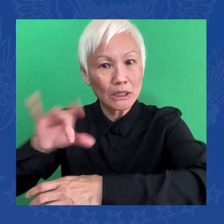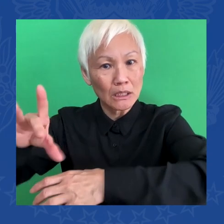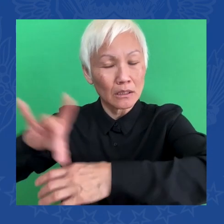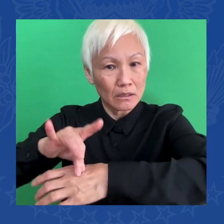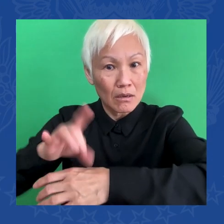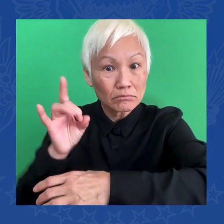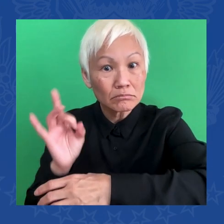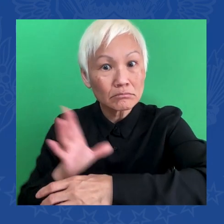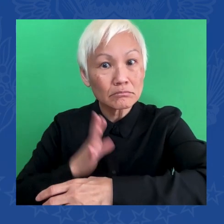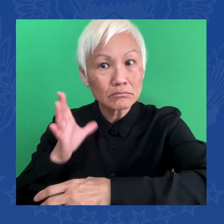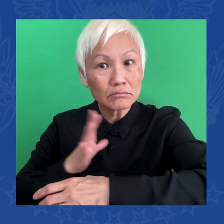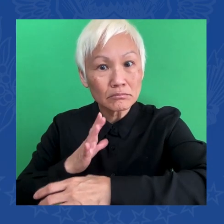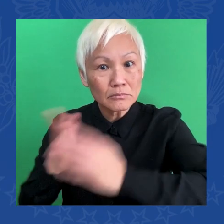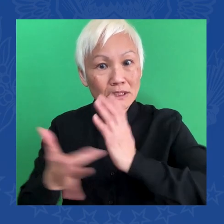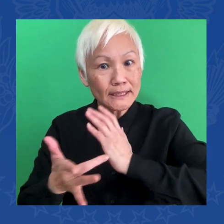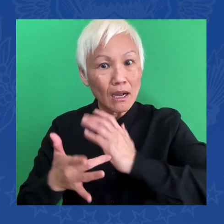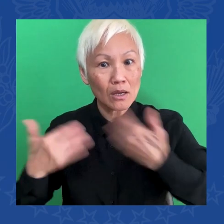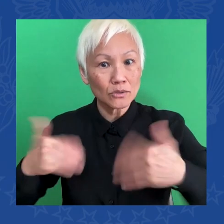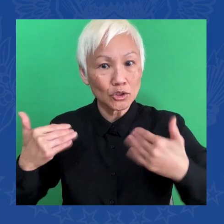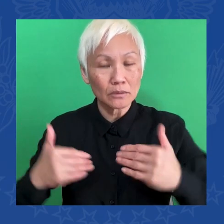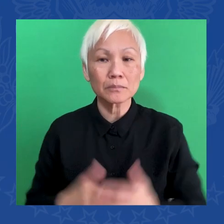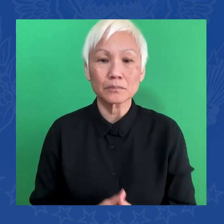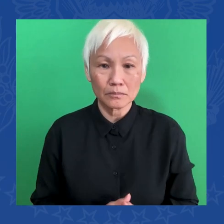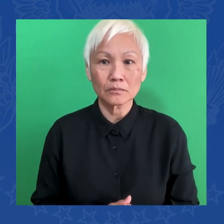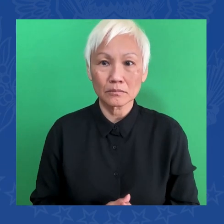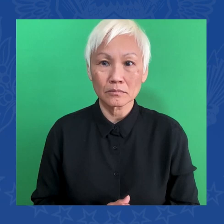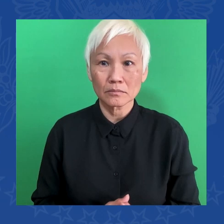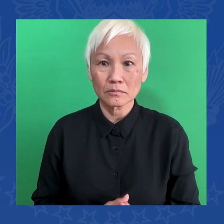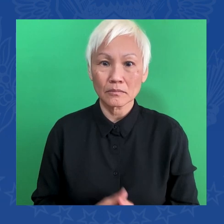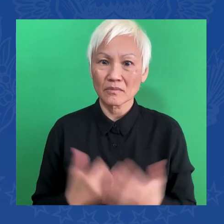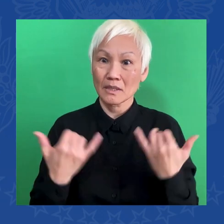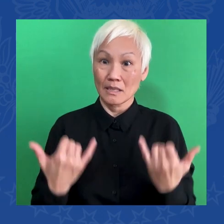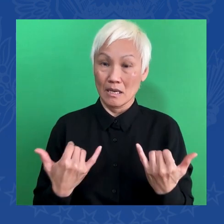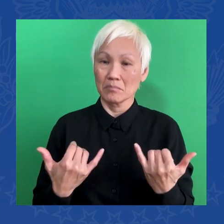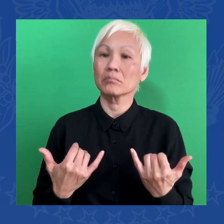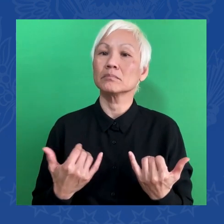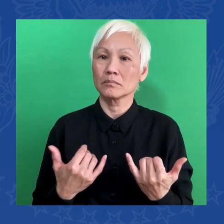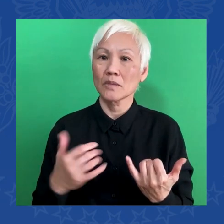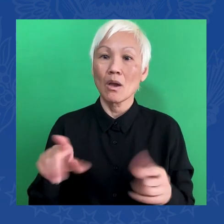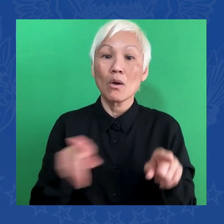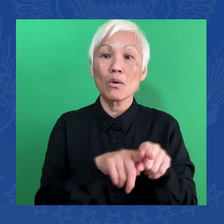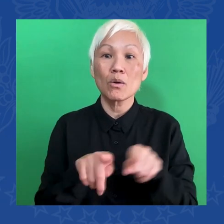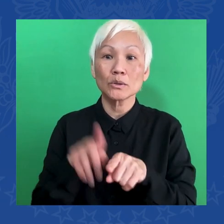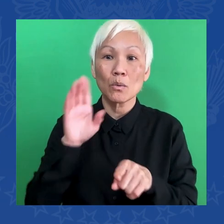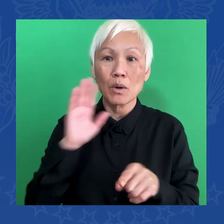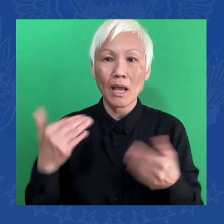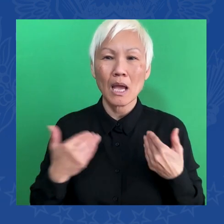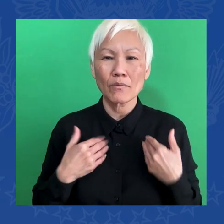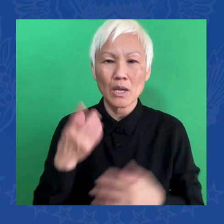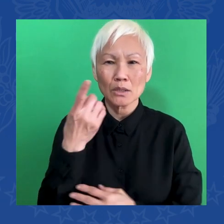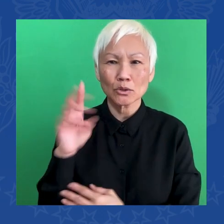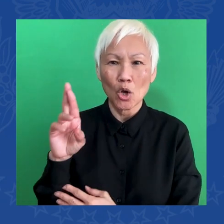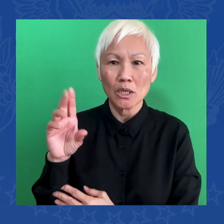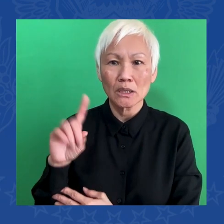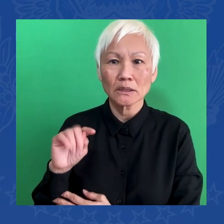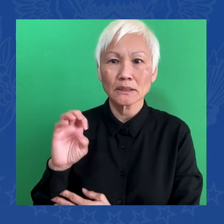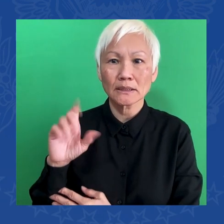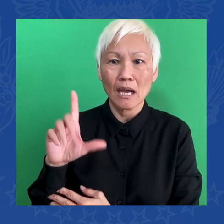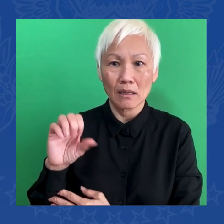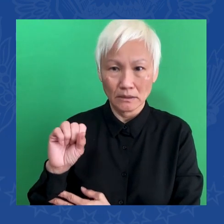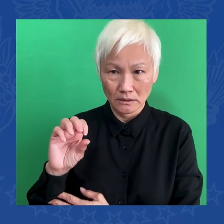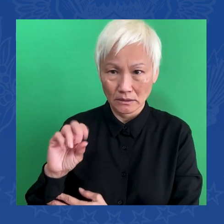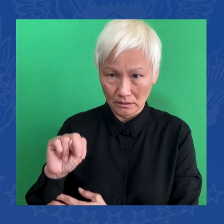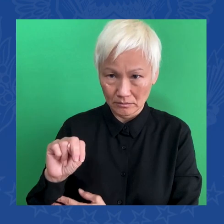who leads the White House Office on Science and Technology, and my science advisor, Dr. Francis Collins, to talk about